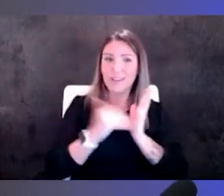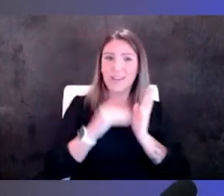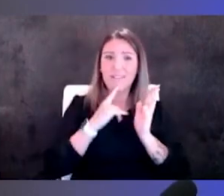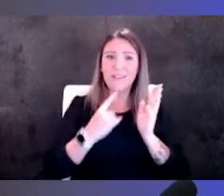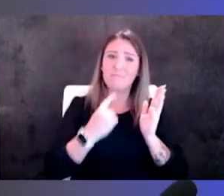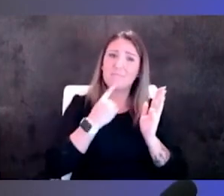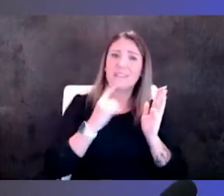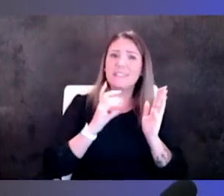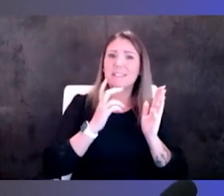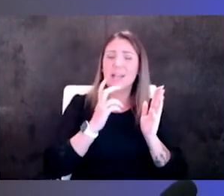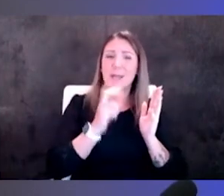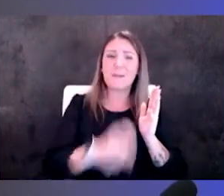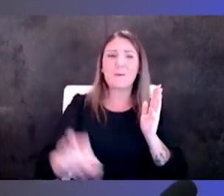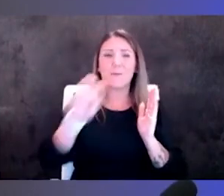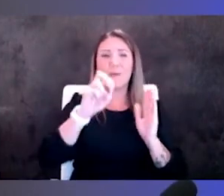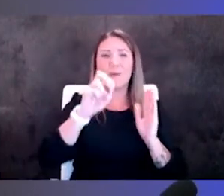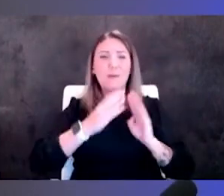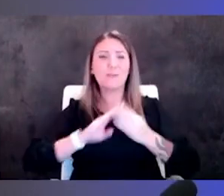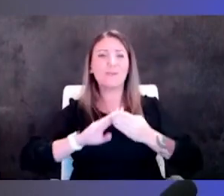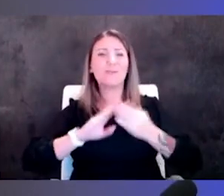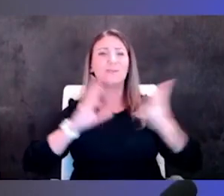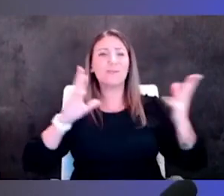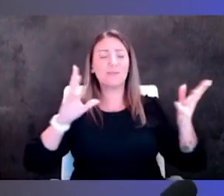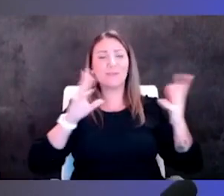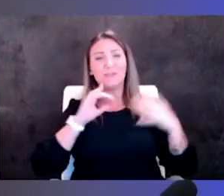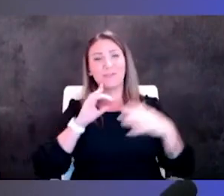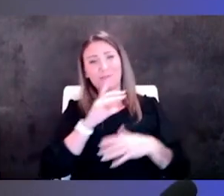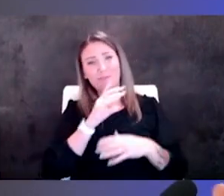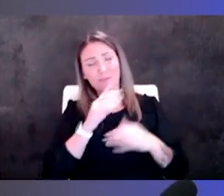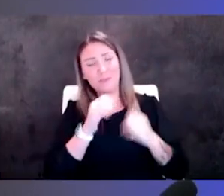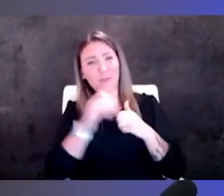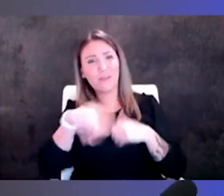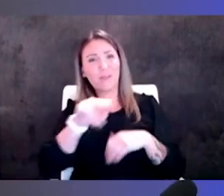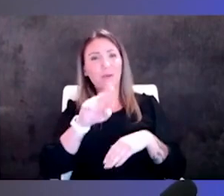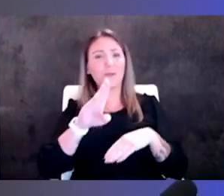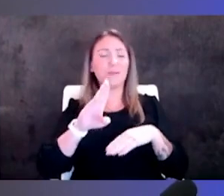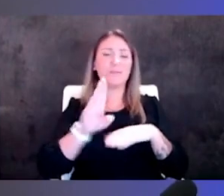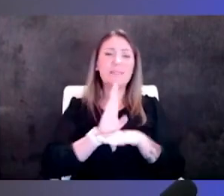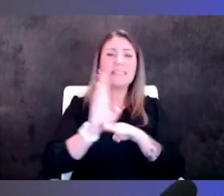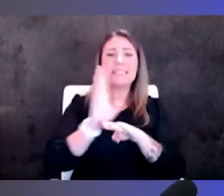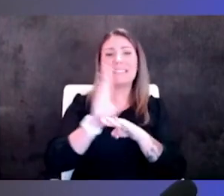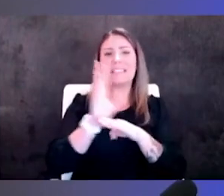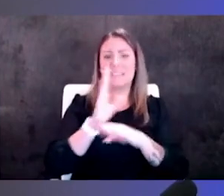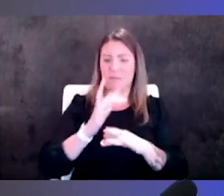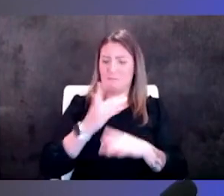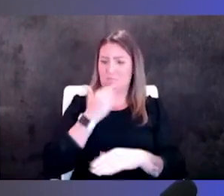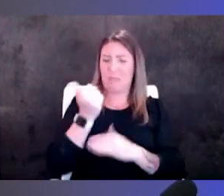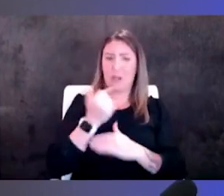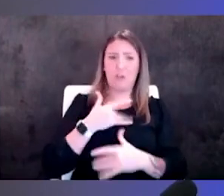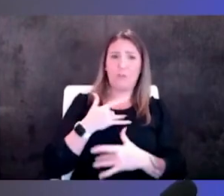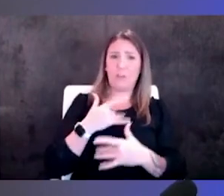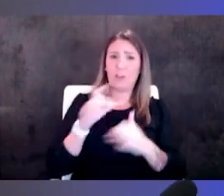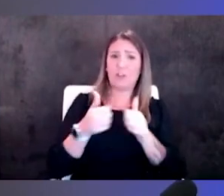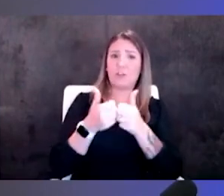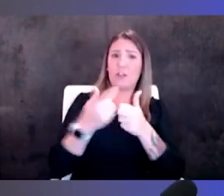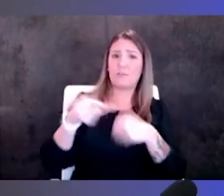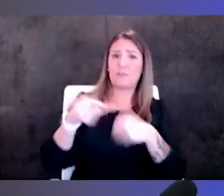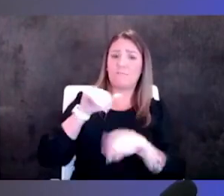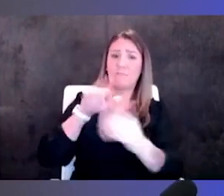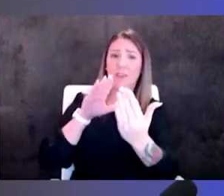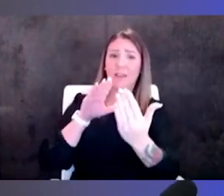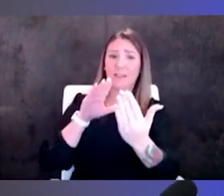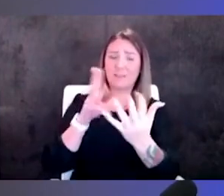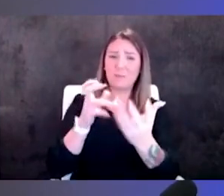trips uh to be in those facilities because i think you really get a better feel for some of the challenges they they face and a better